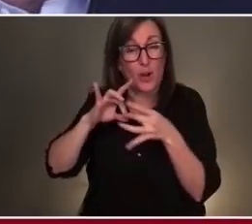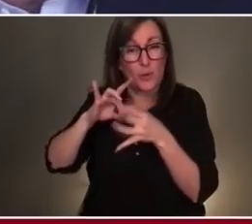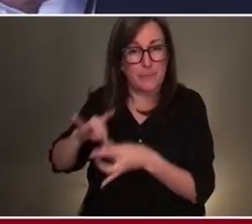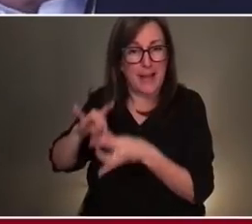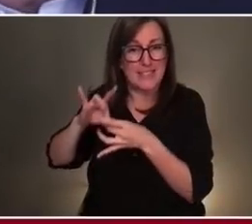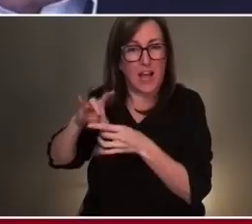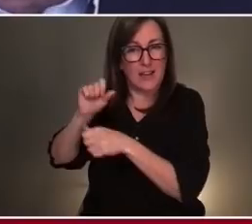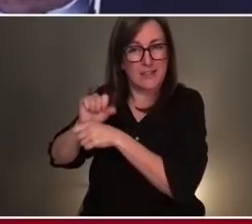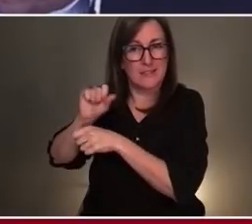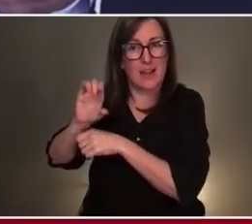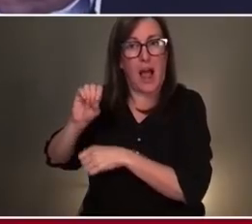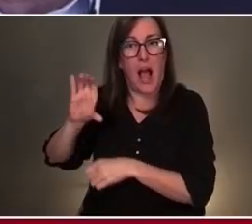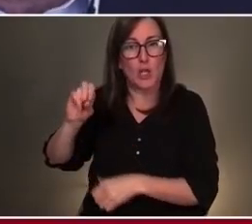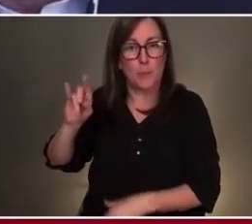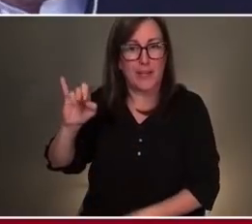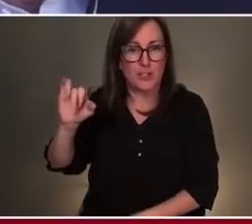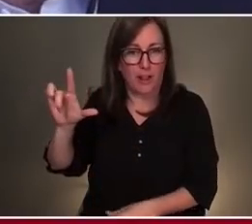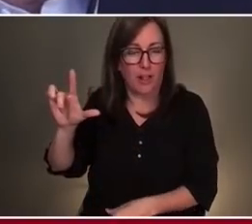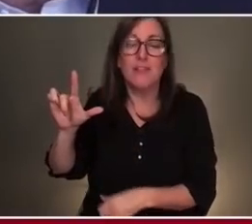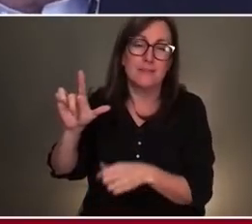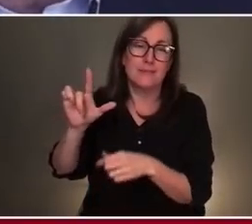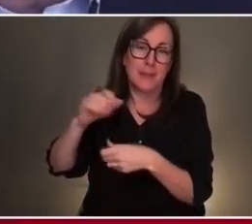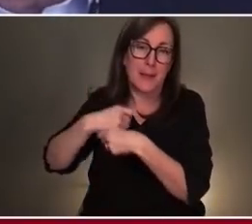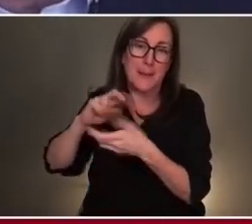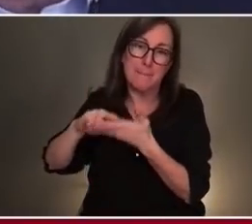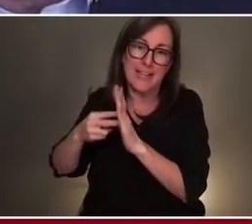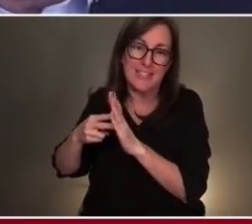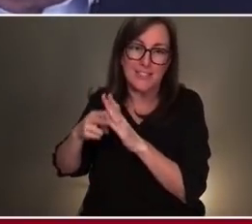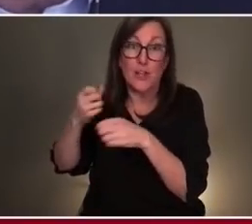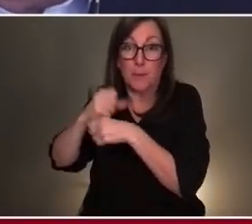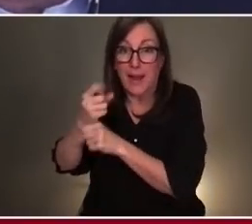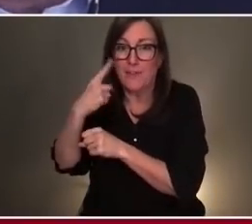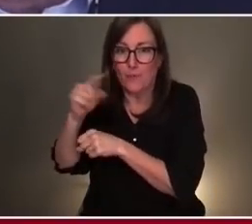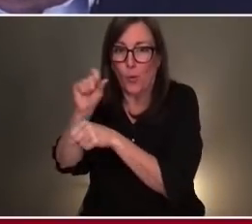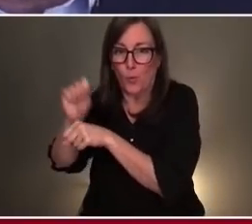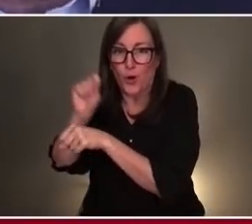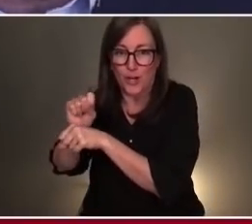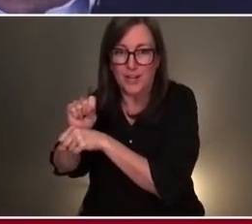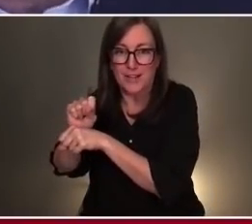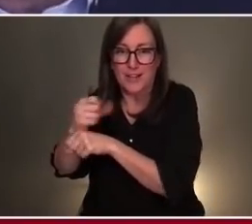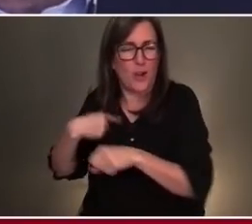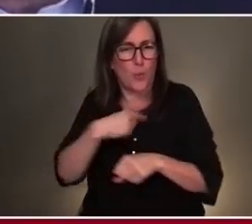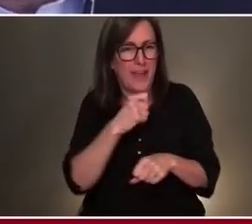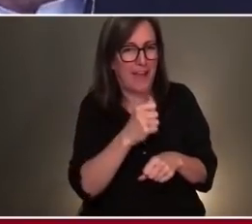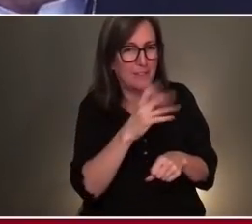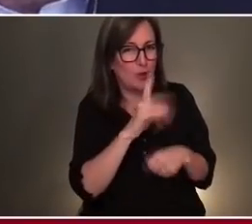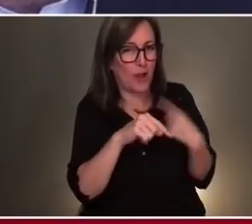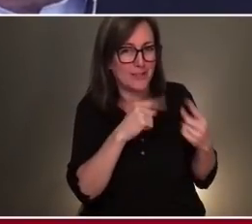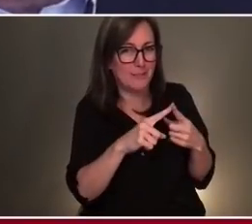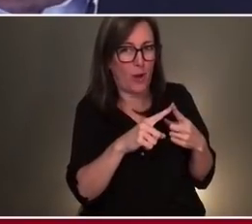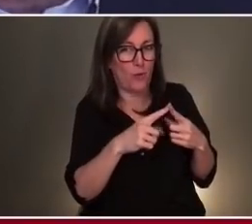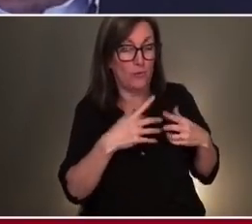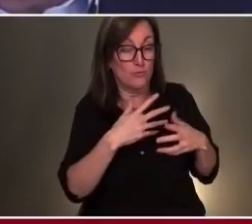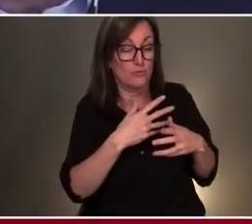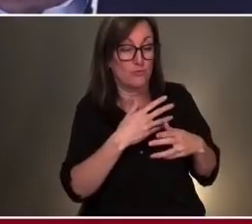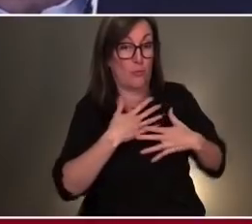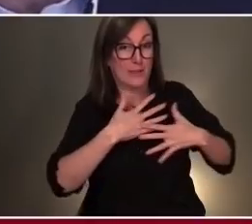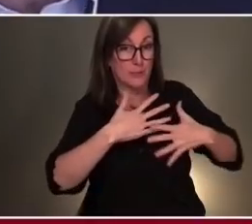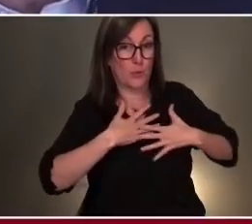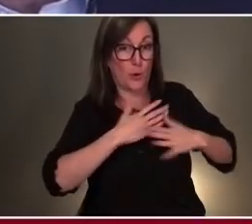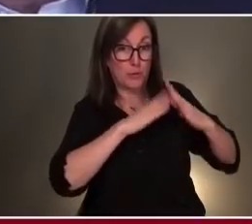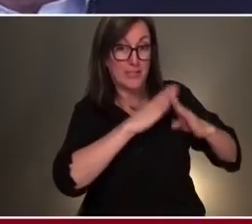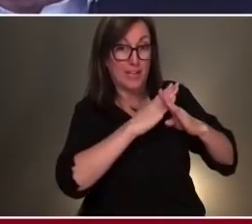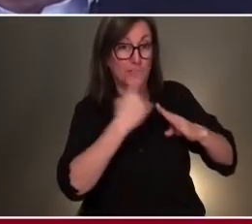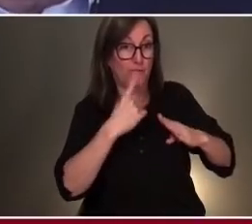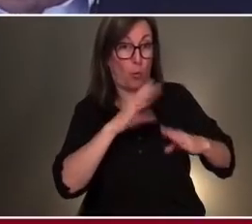that they were always made for the workplace. We've never really embarked upon highly effective respiratory protection for the